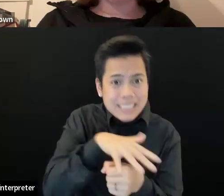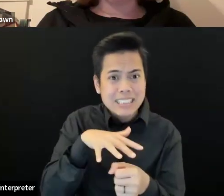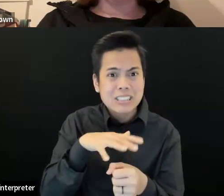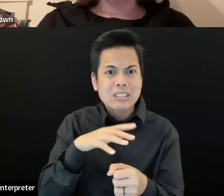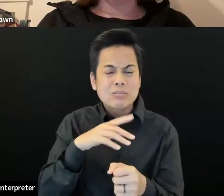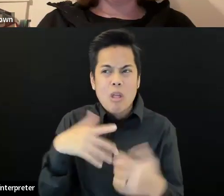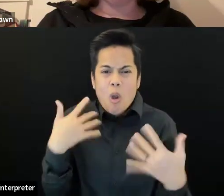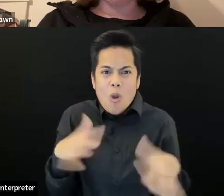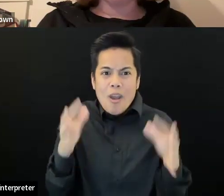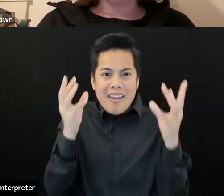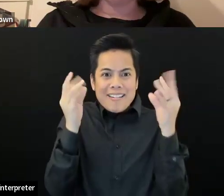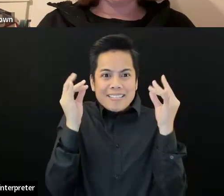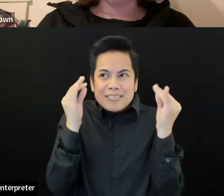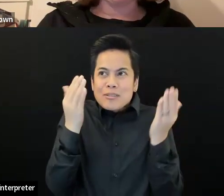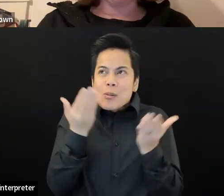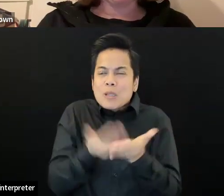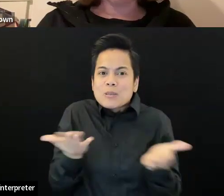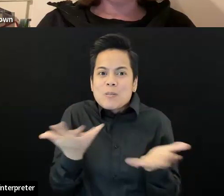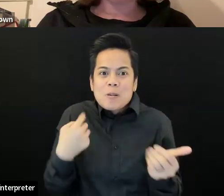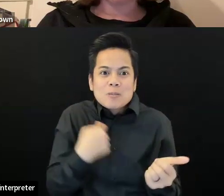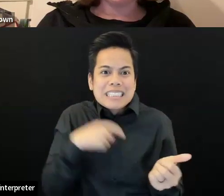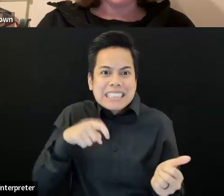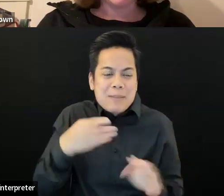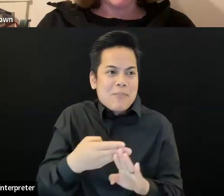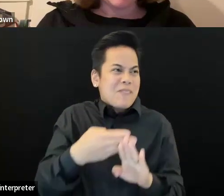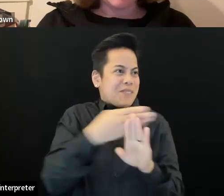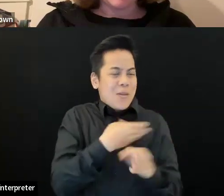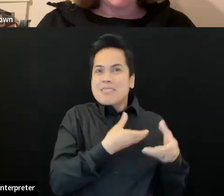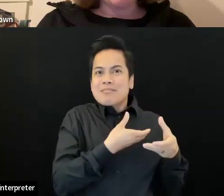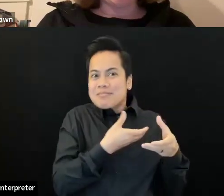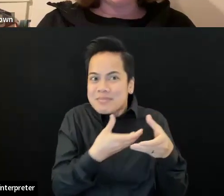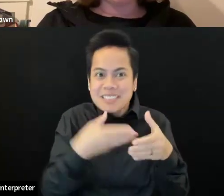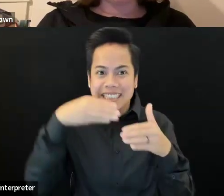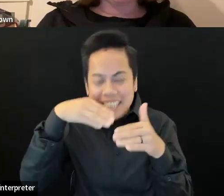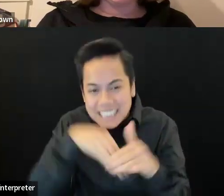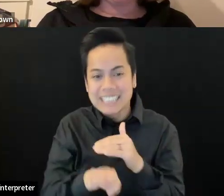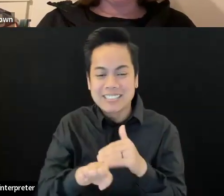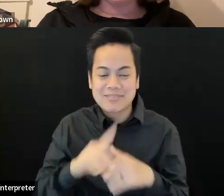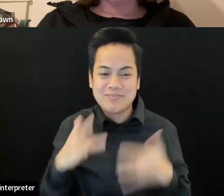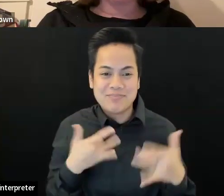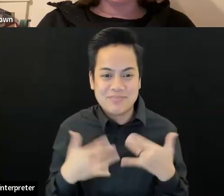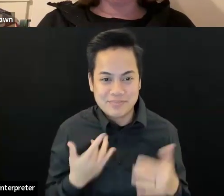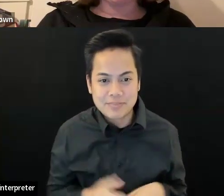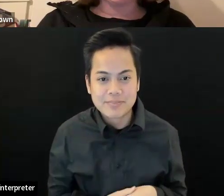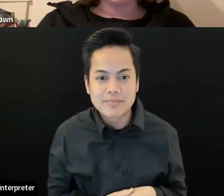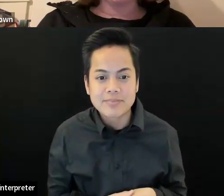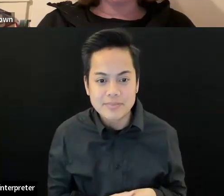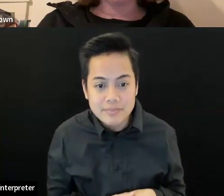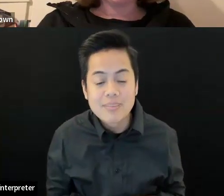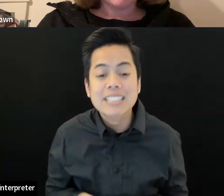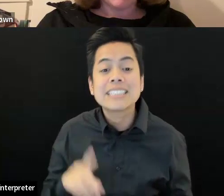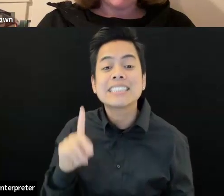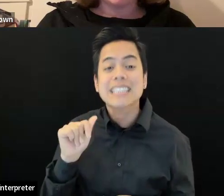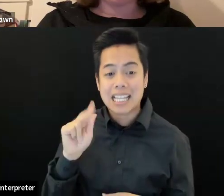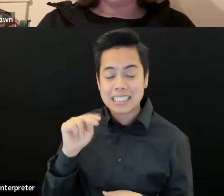always let us know if there's more we could be doing. All right. Um, Liz Henry said, I'm excited about getting,